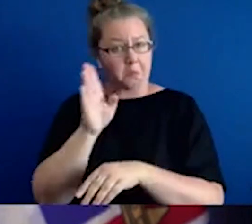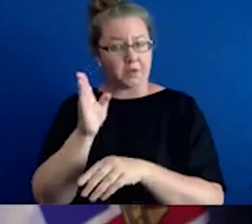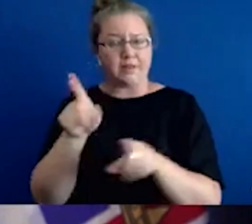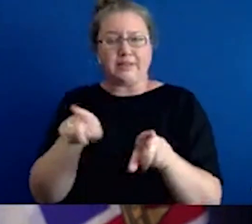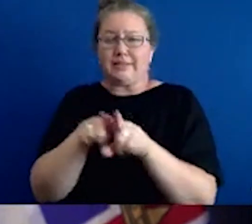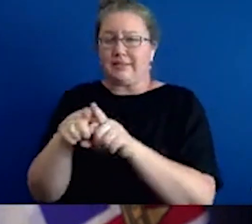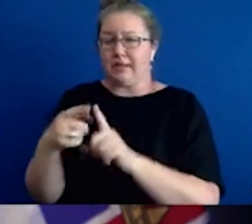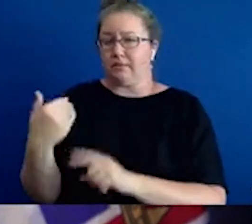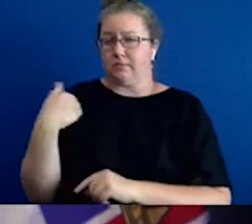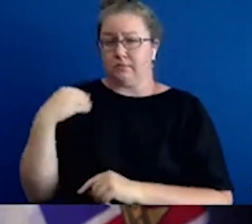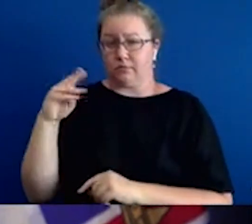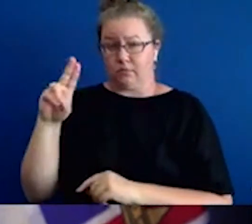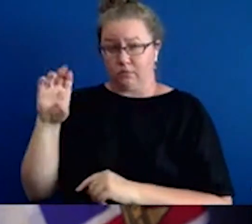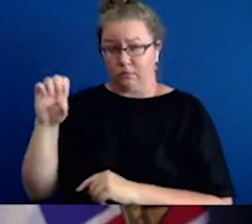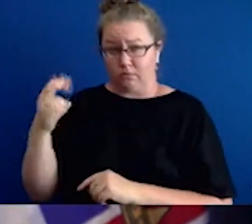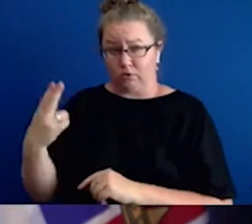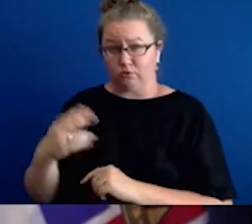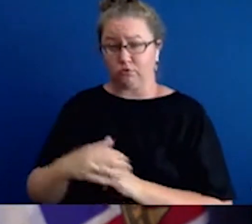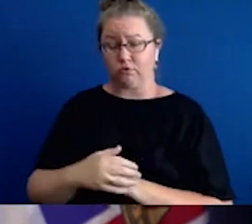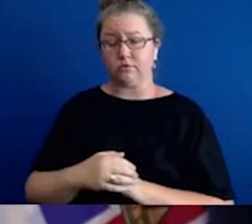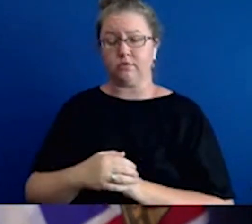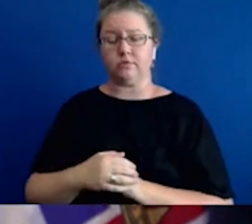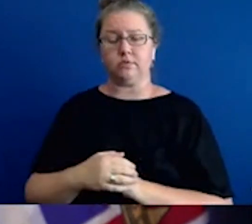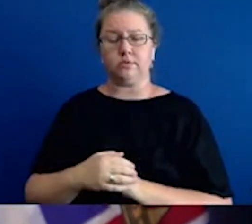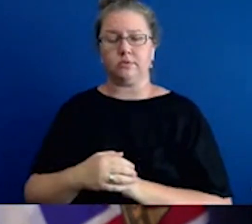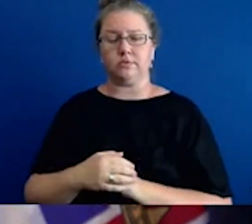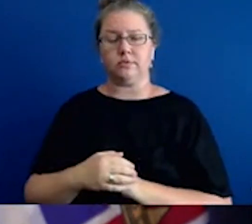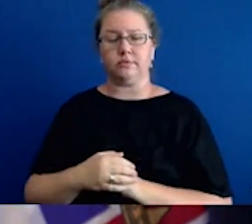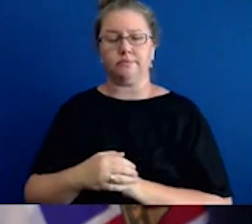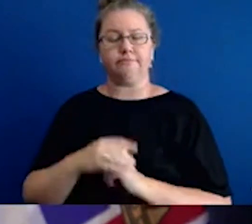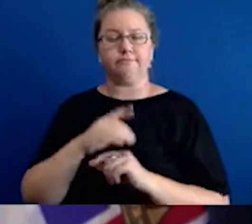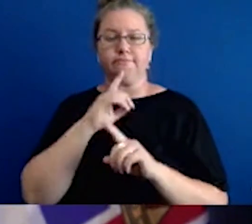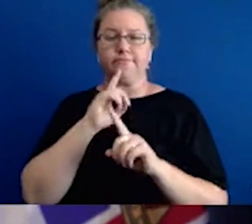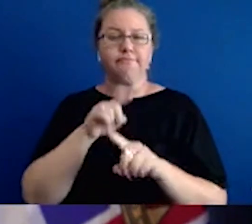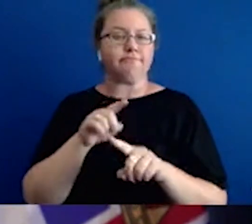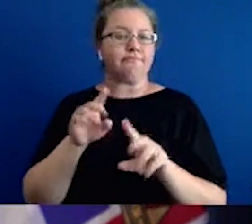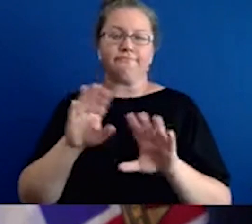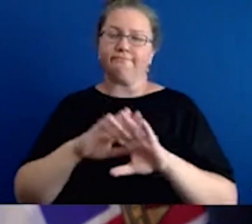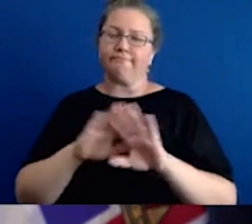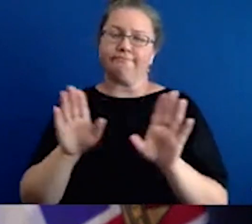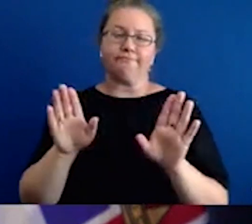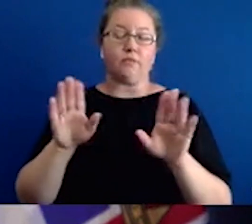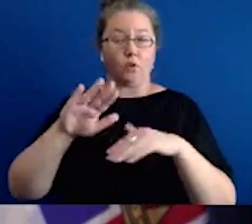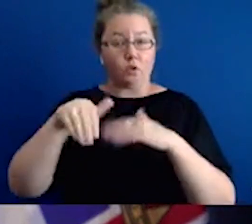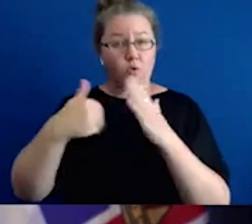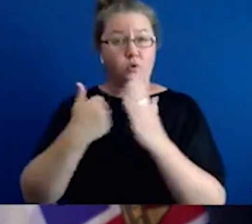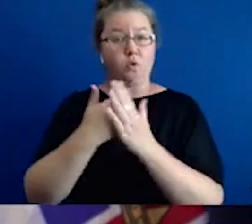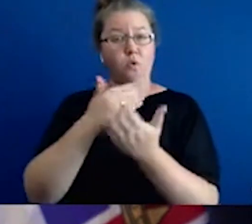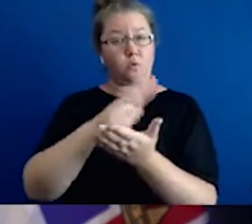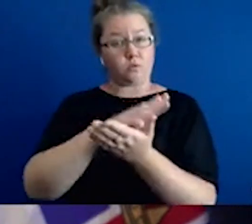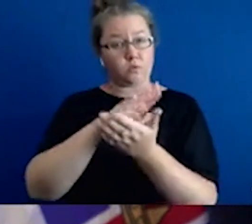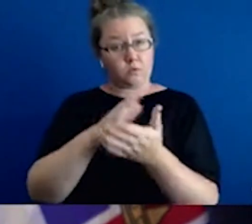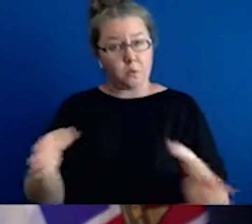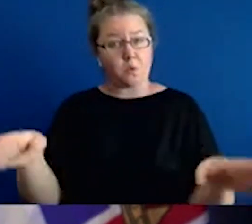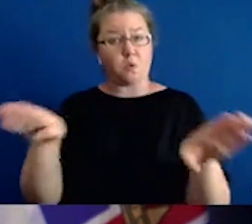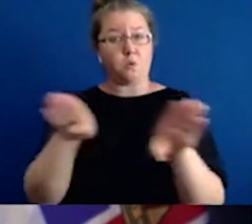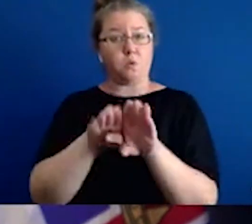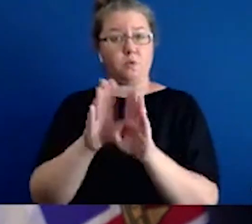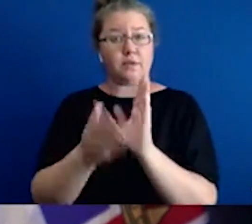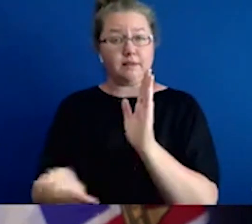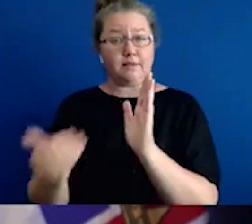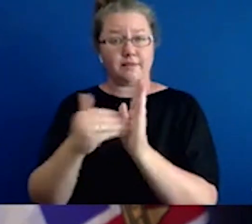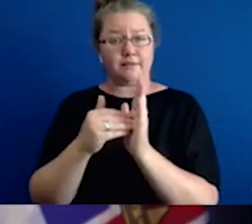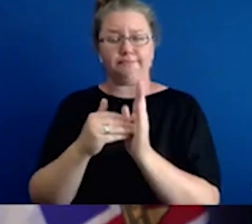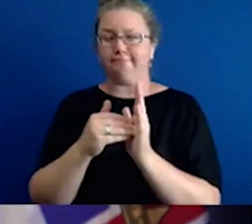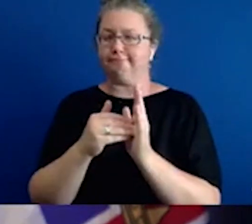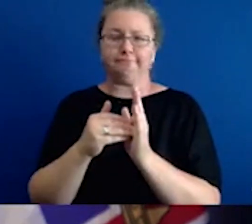close down like we saw in March? Yeah, I do not foresee a situation where the system would have